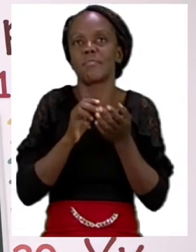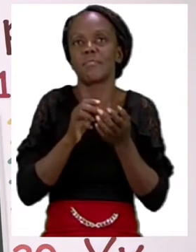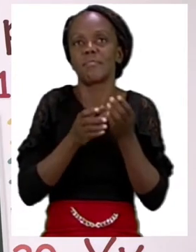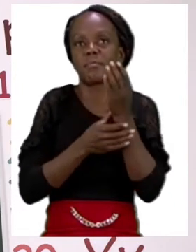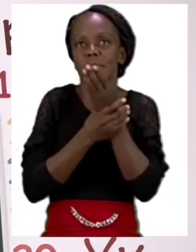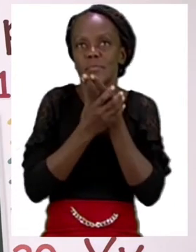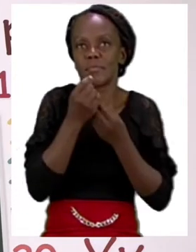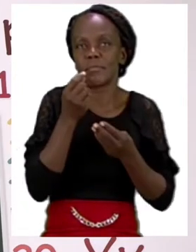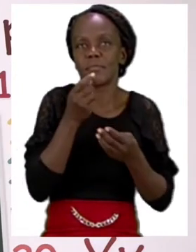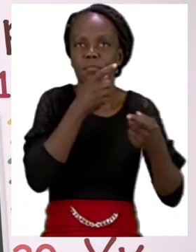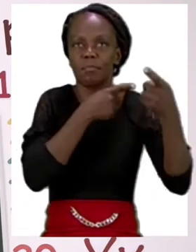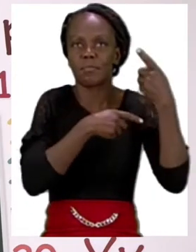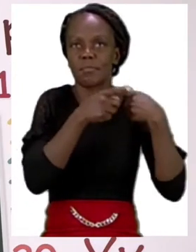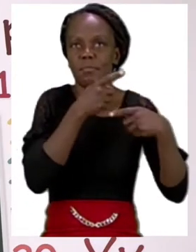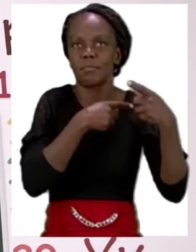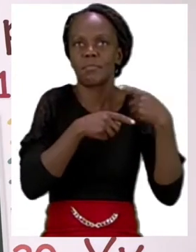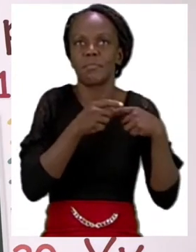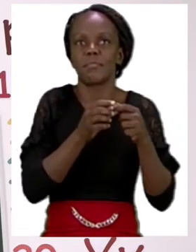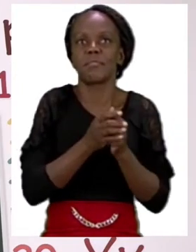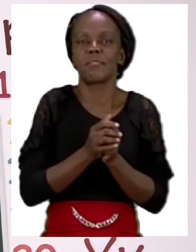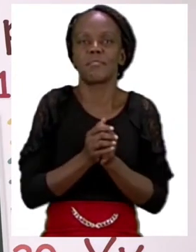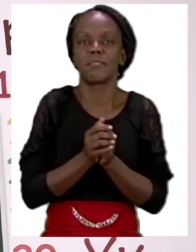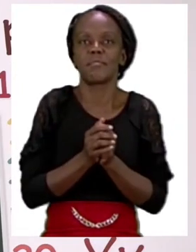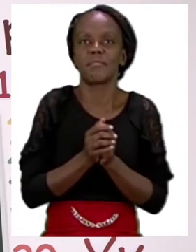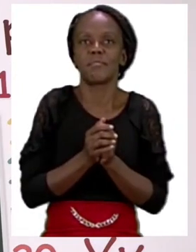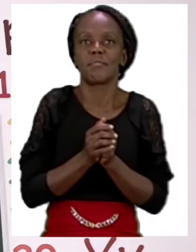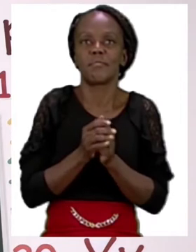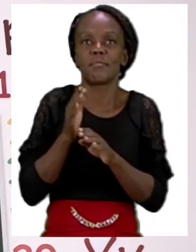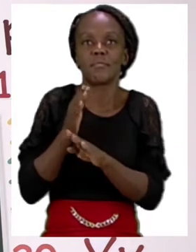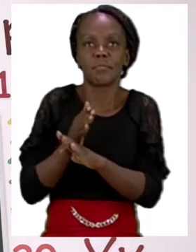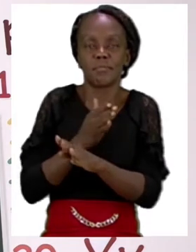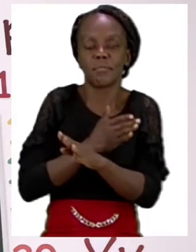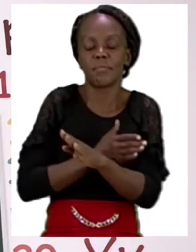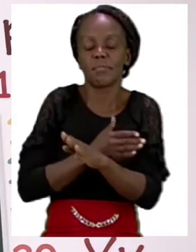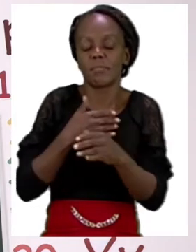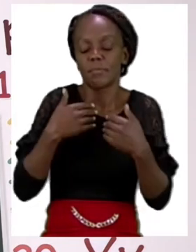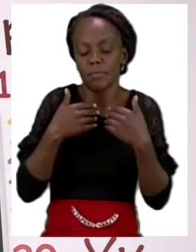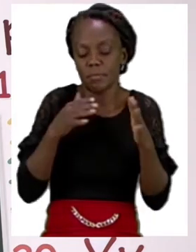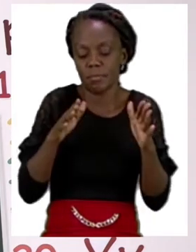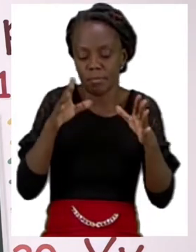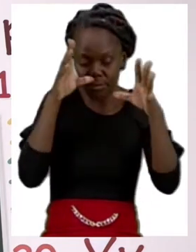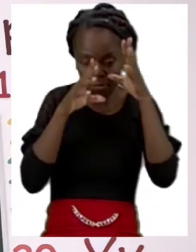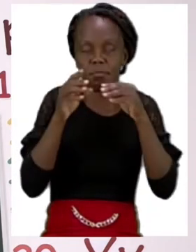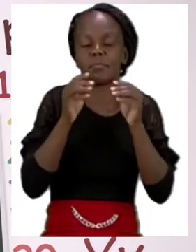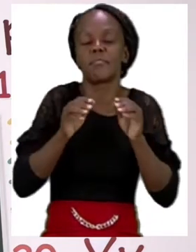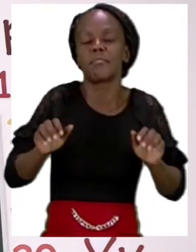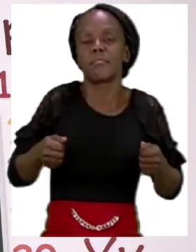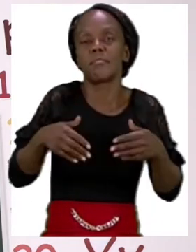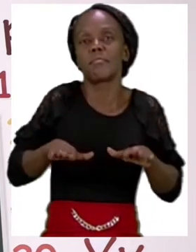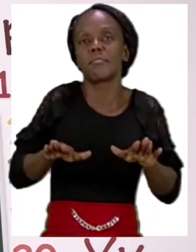Autumn and Revision and before we get into any lessons boys and girls